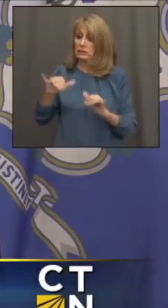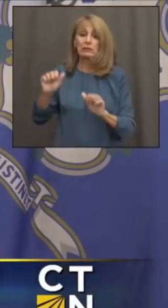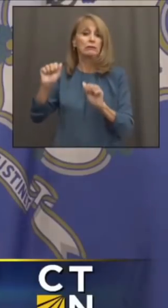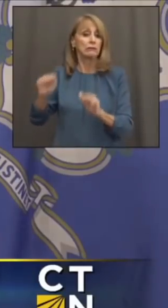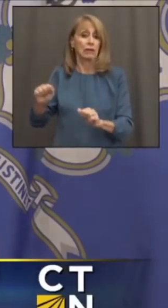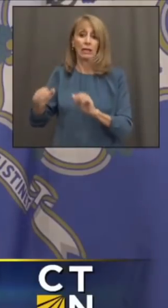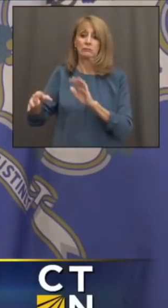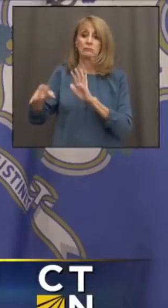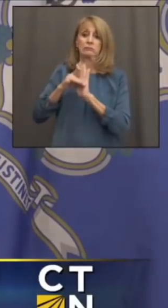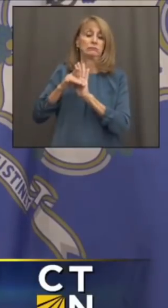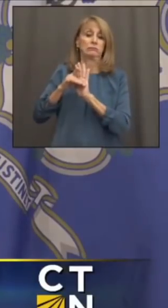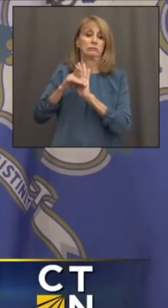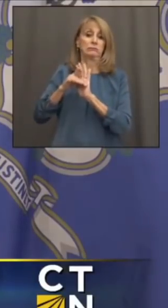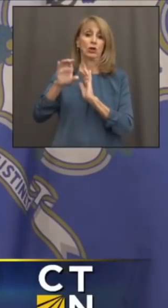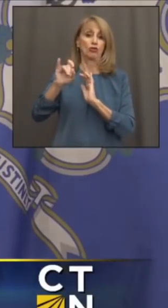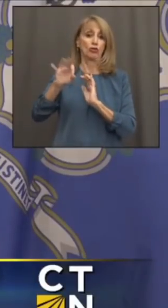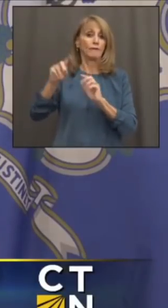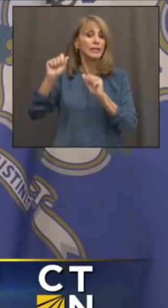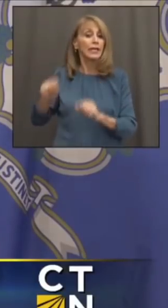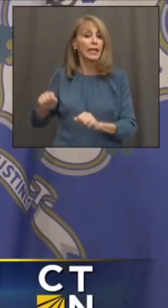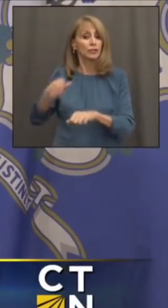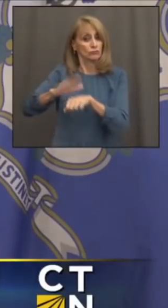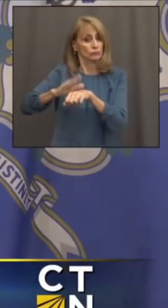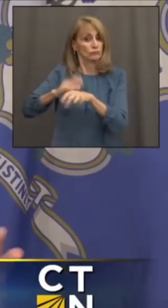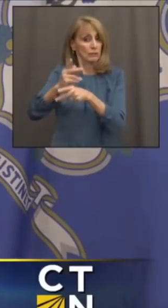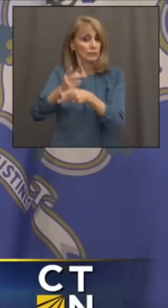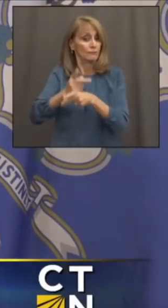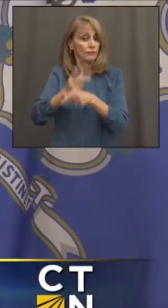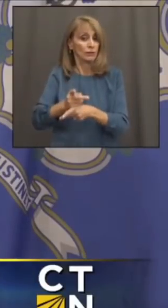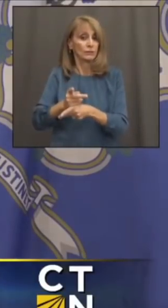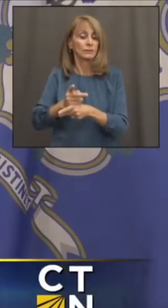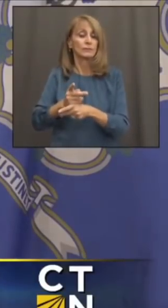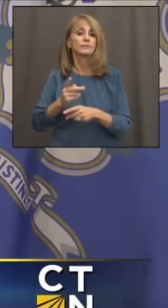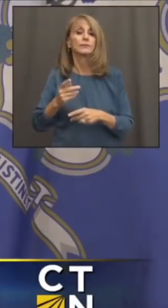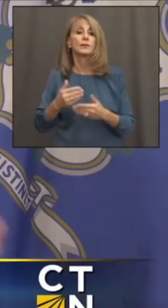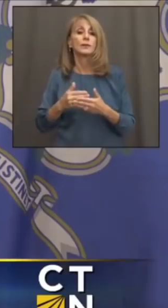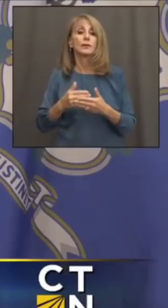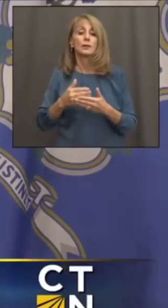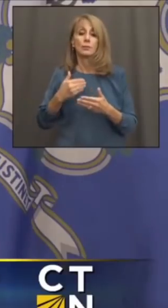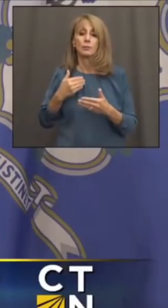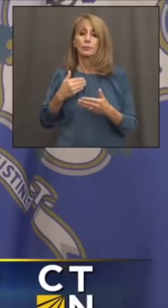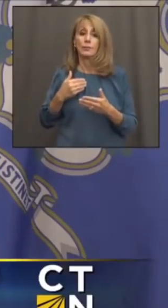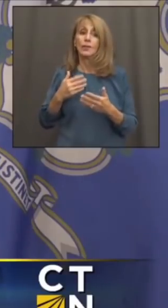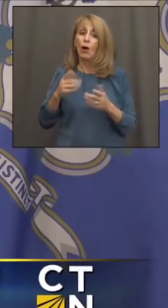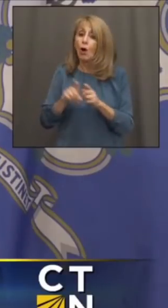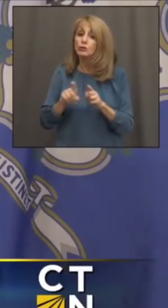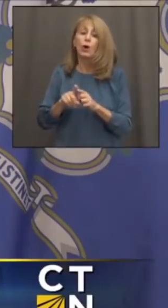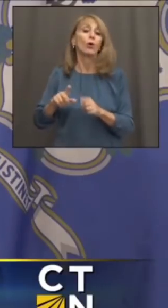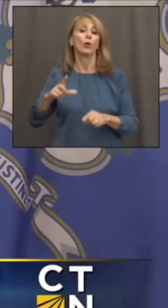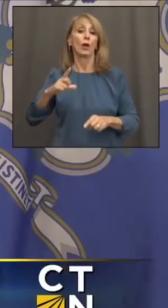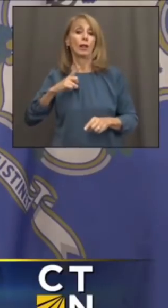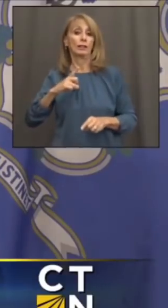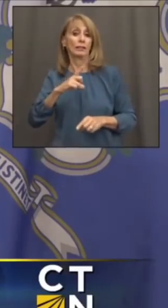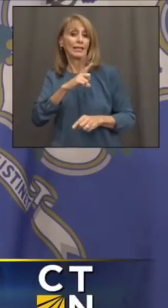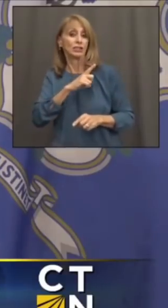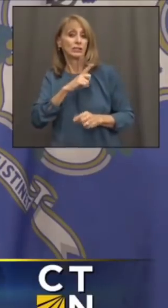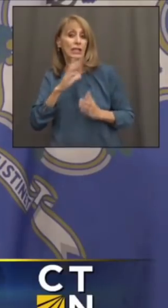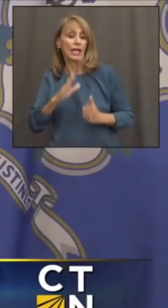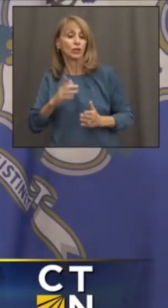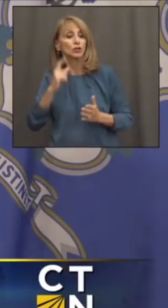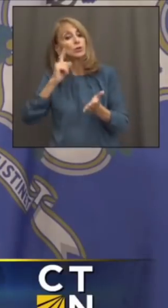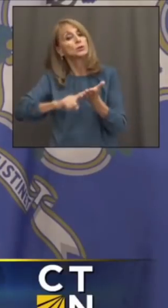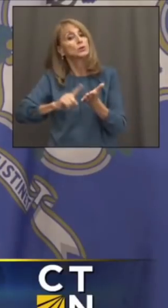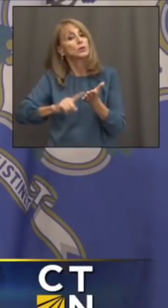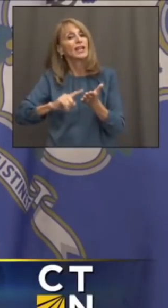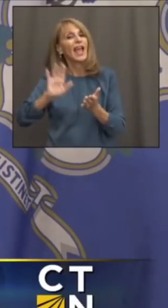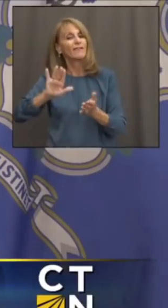infected and infect others. I might say that also before, you know, April 20th, the legislature may weigh in as well with